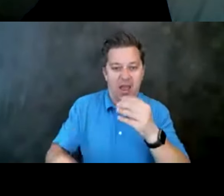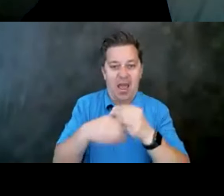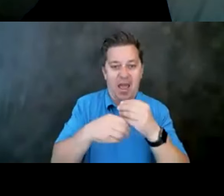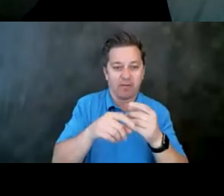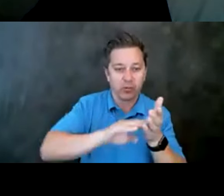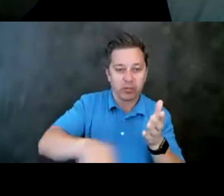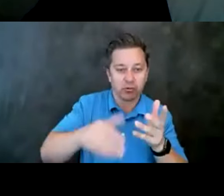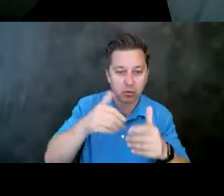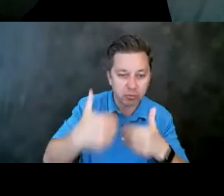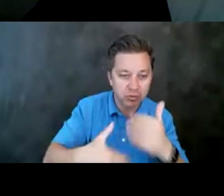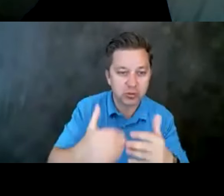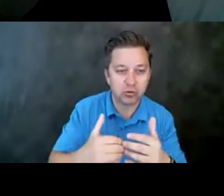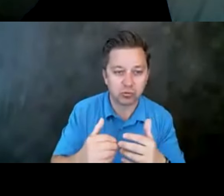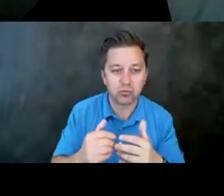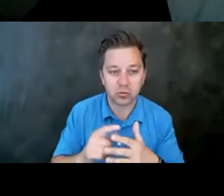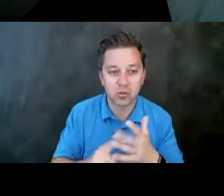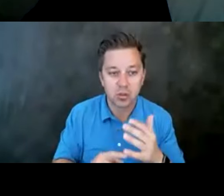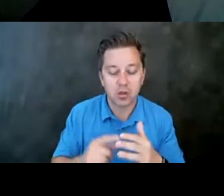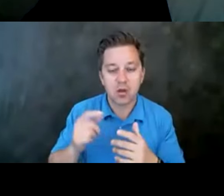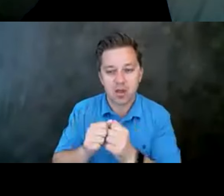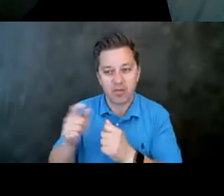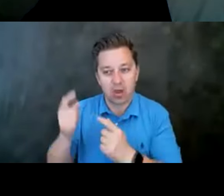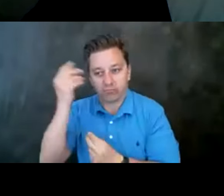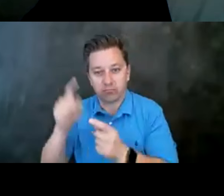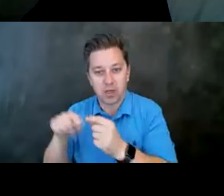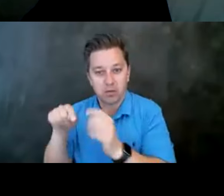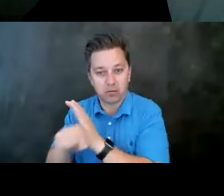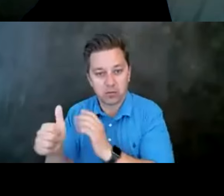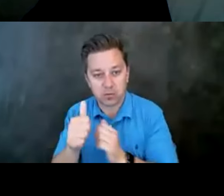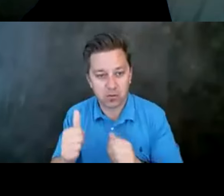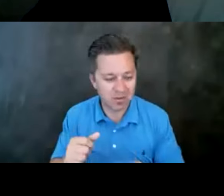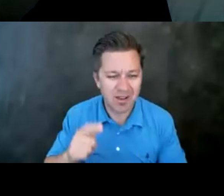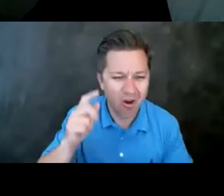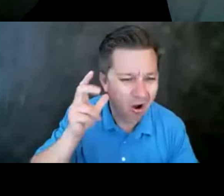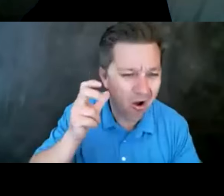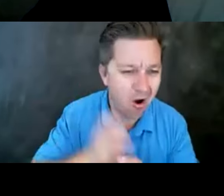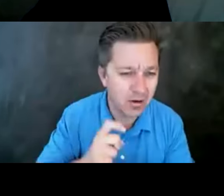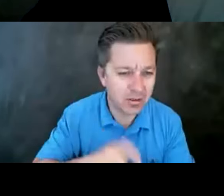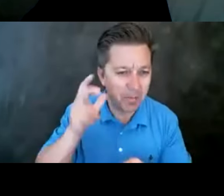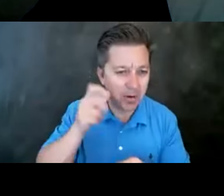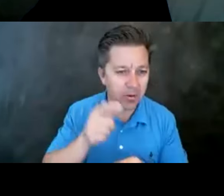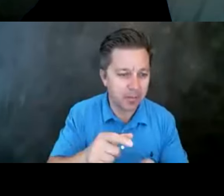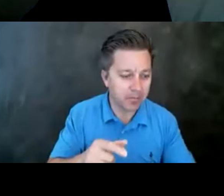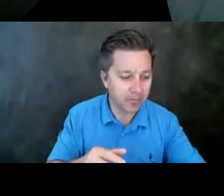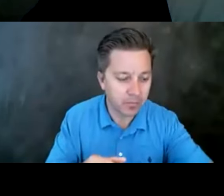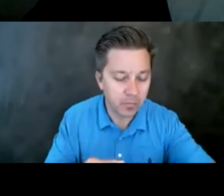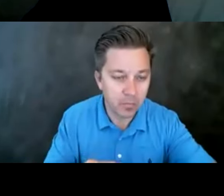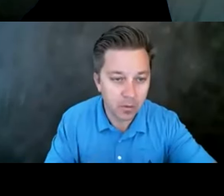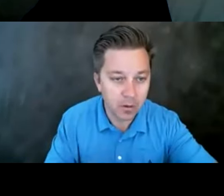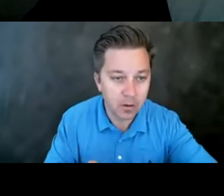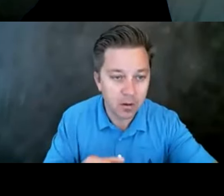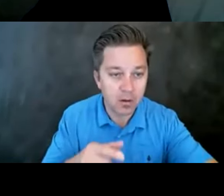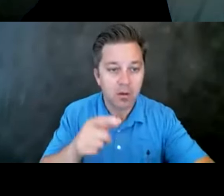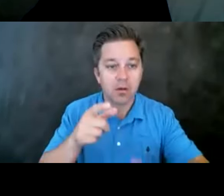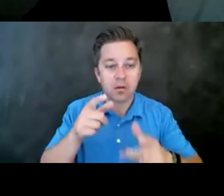suicidal ideation? And our RGA interested in becoming involved in our, our collaborative. We are trying to